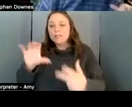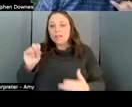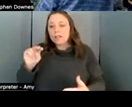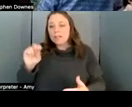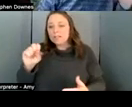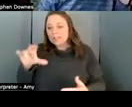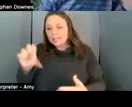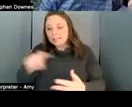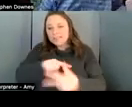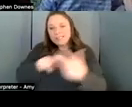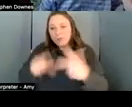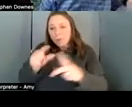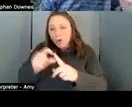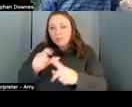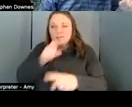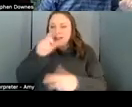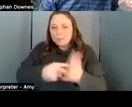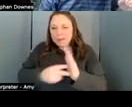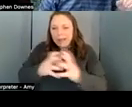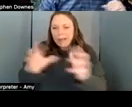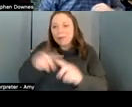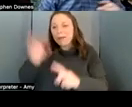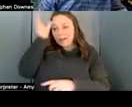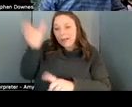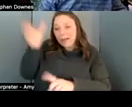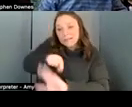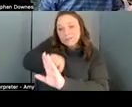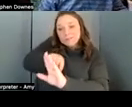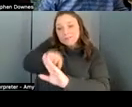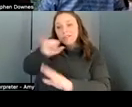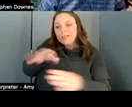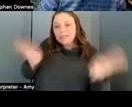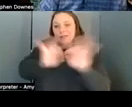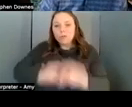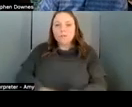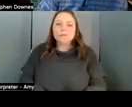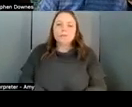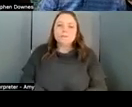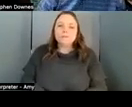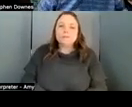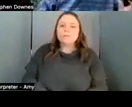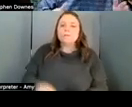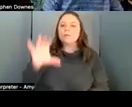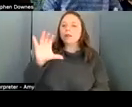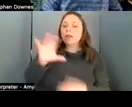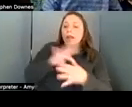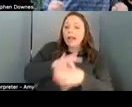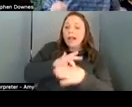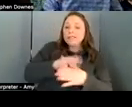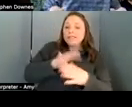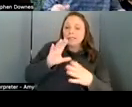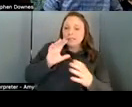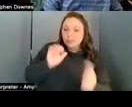really mean a whole lot the concepts are what matters content addressing is just a way of recognizing